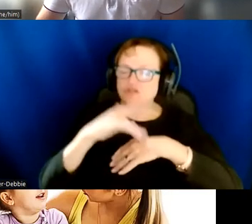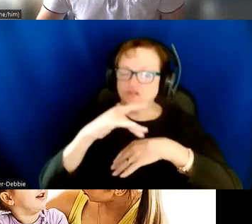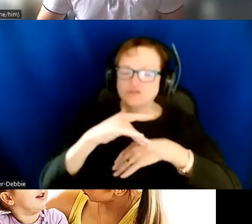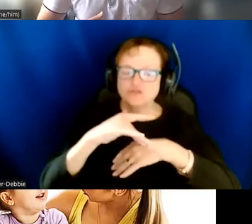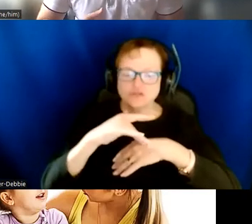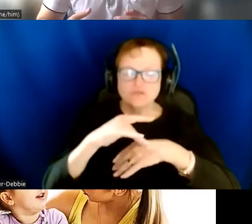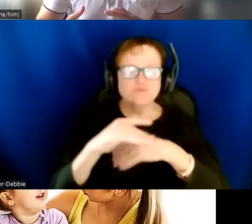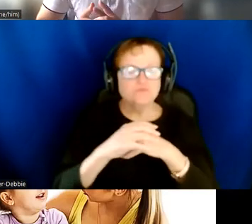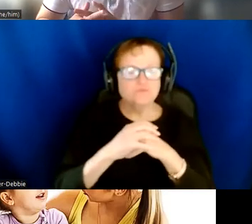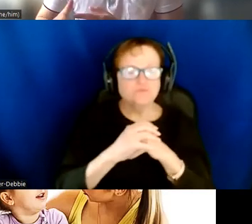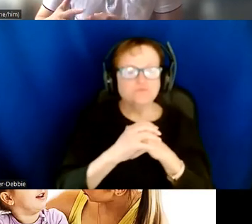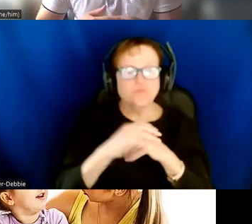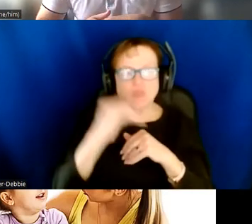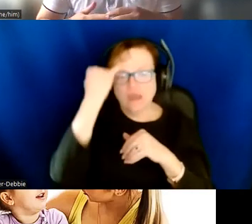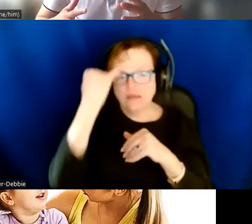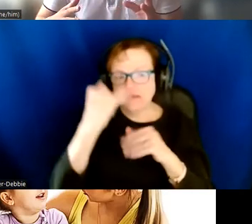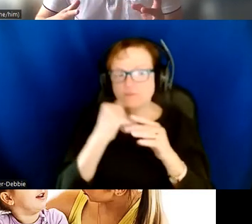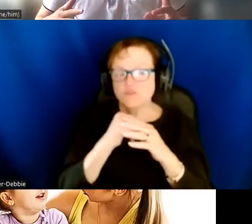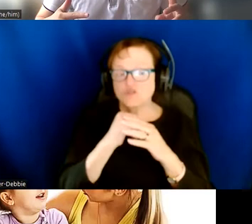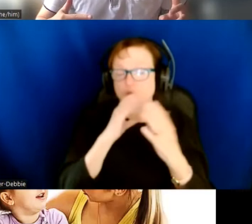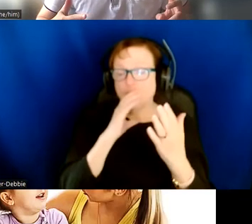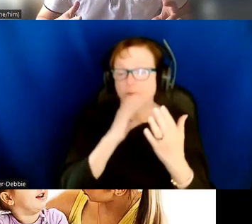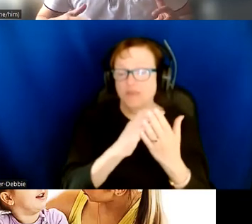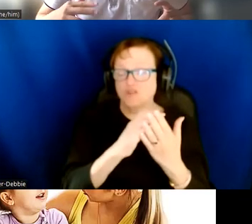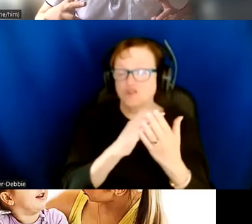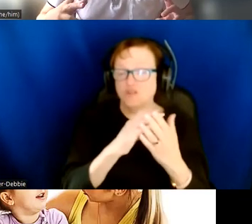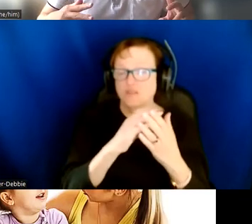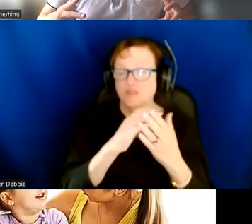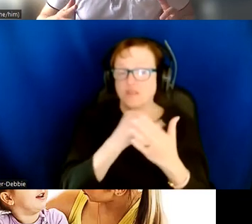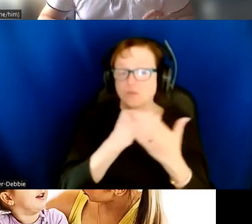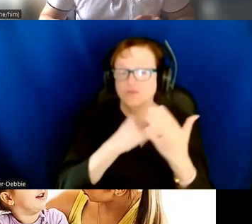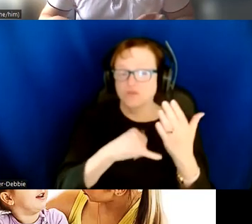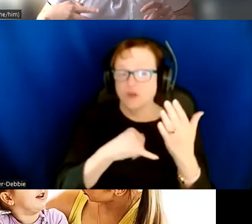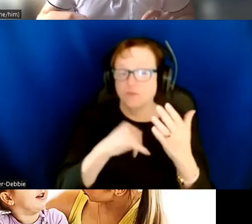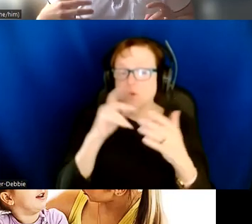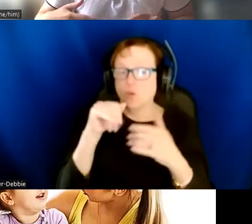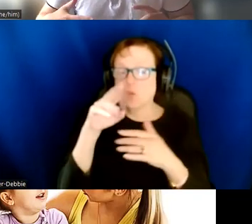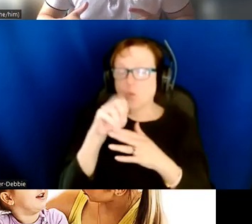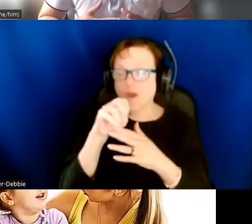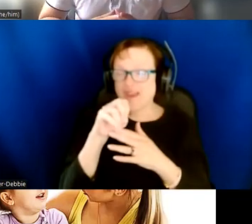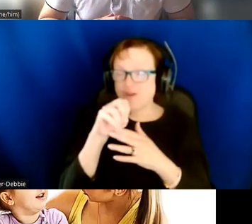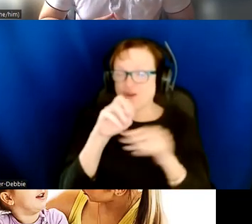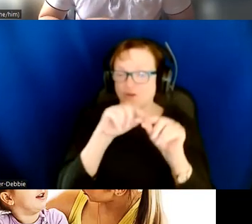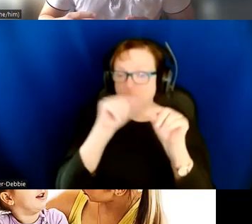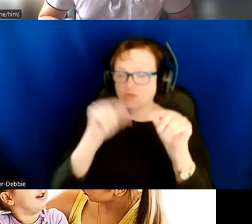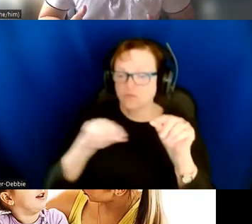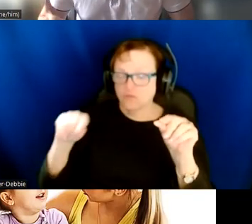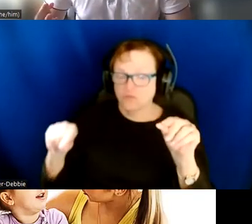of the picture describes the wire made for the children as a toy.